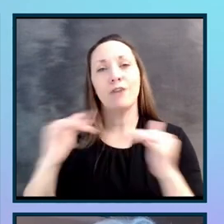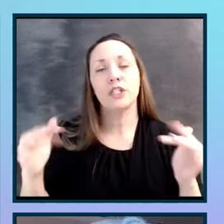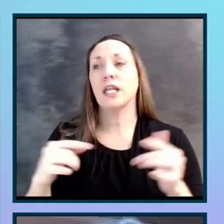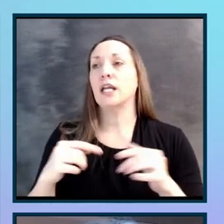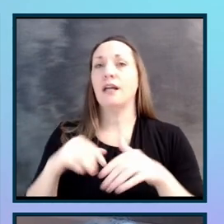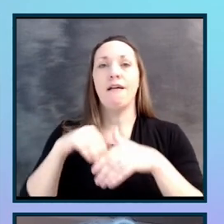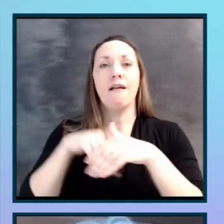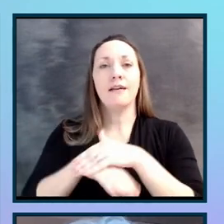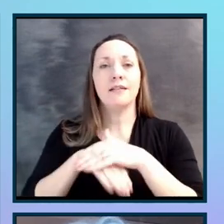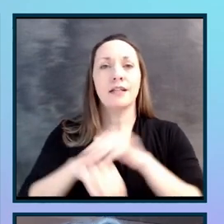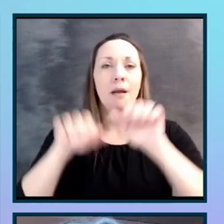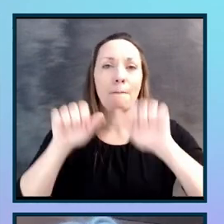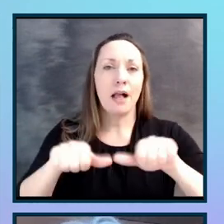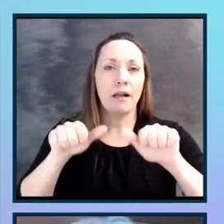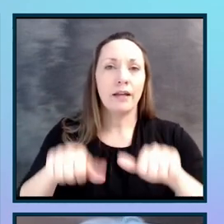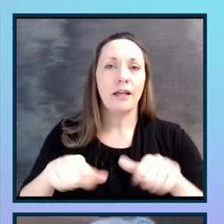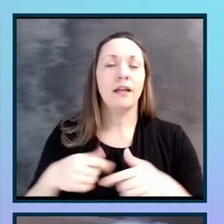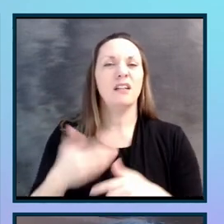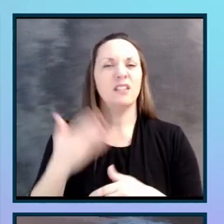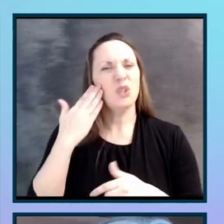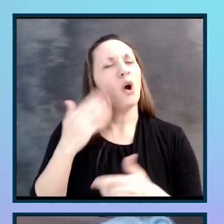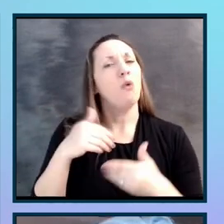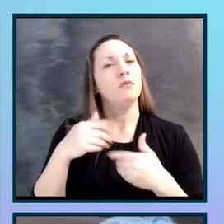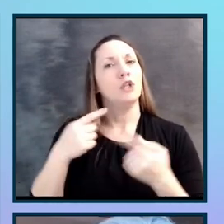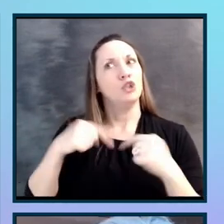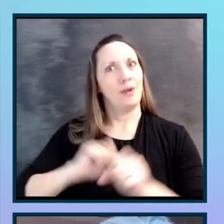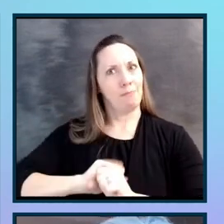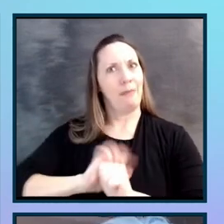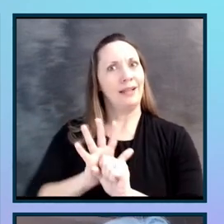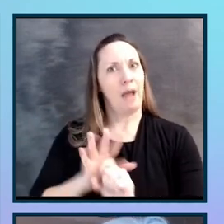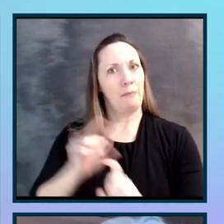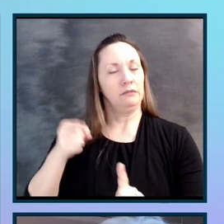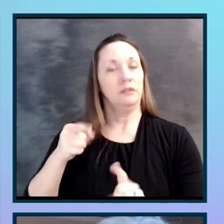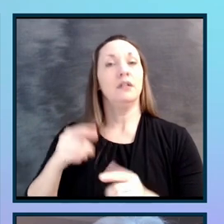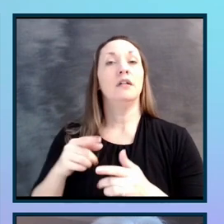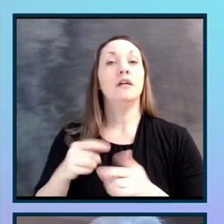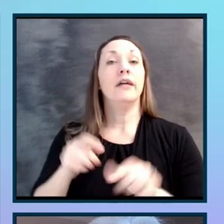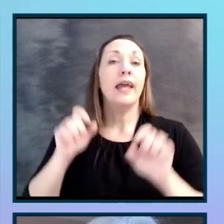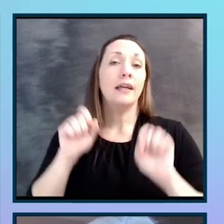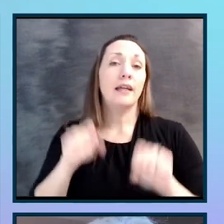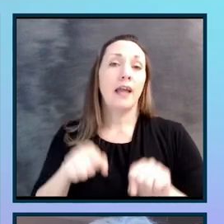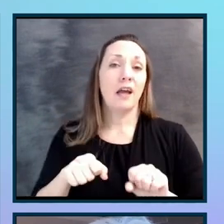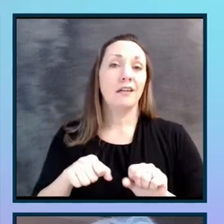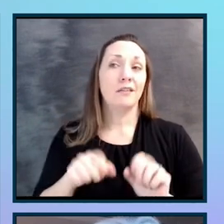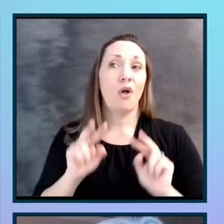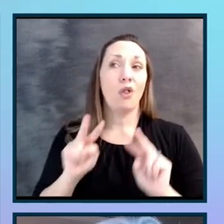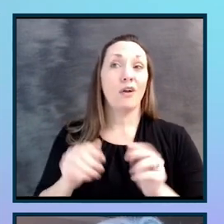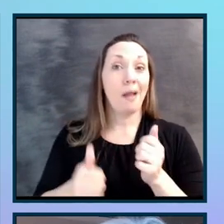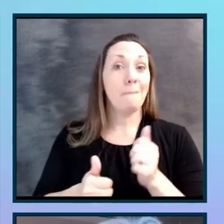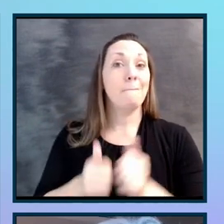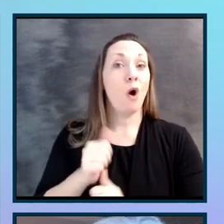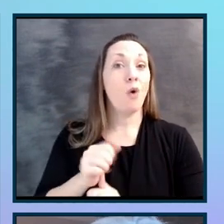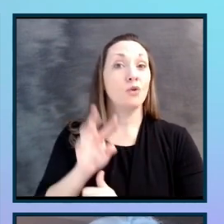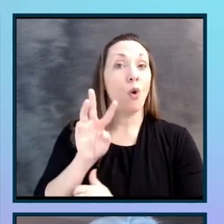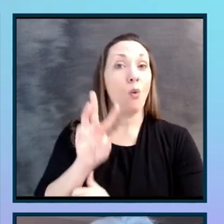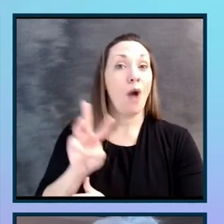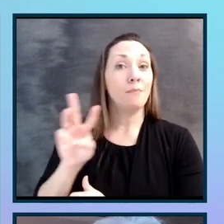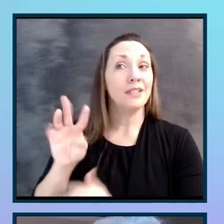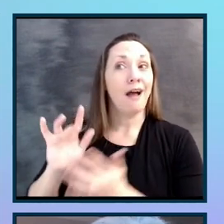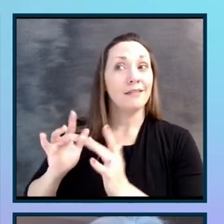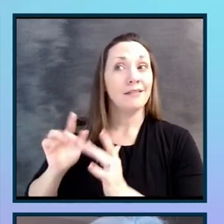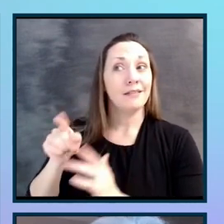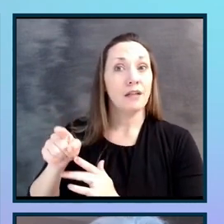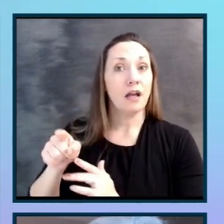the, during, you know, the pandemic, you can go to most websites and find we're